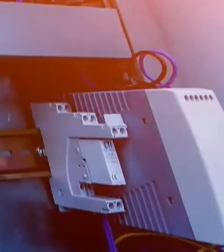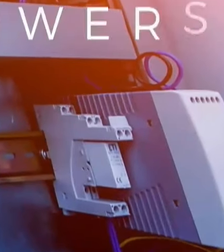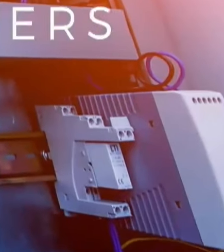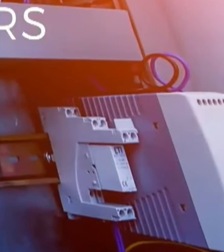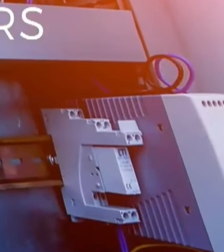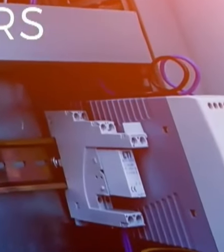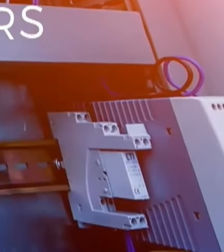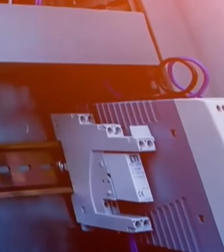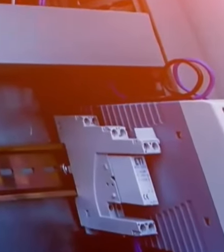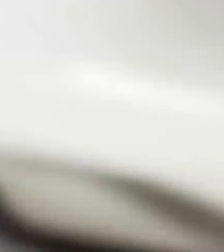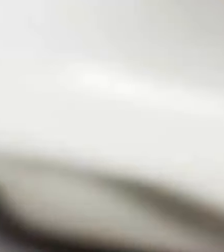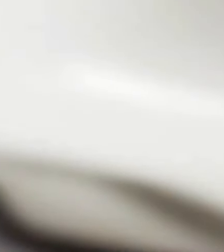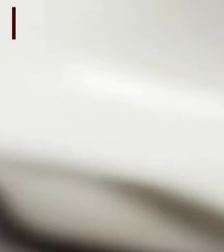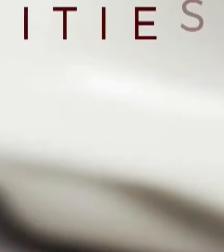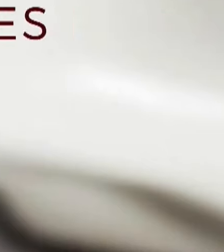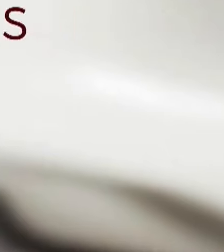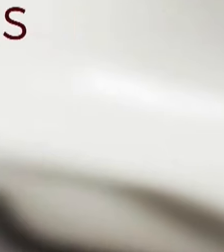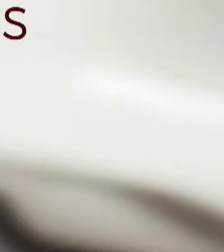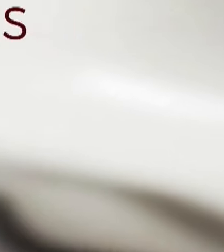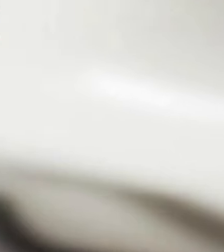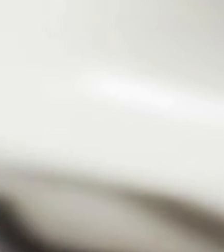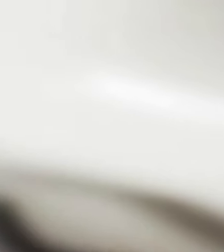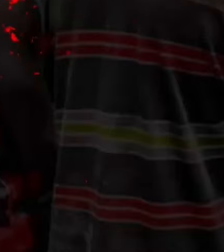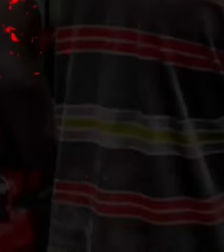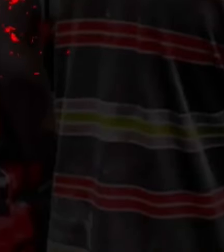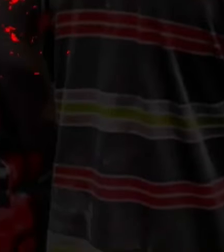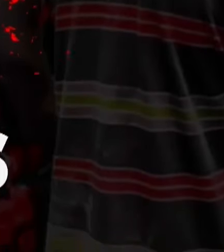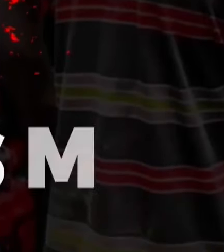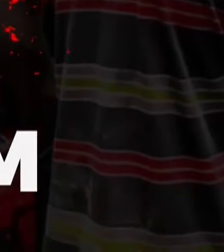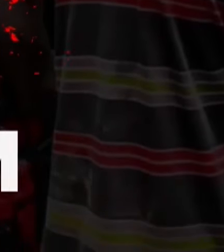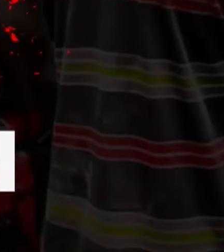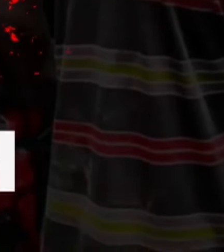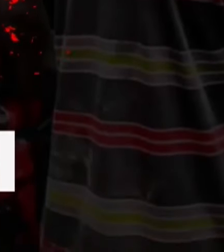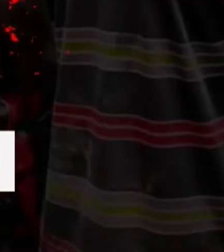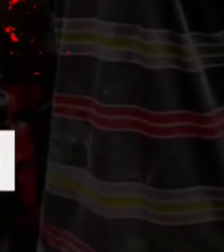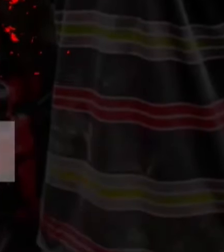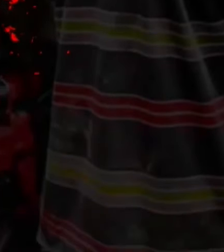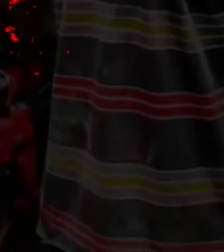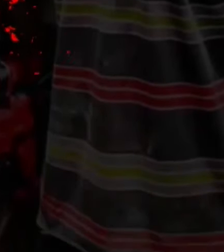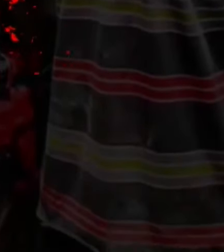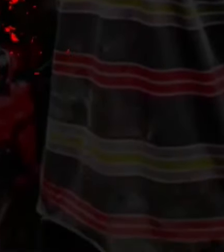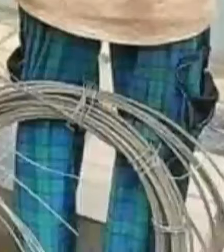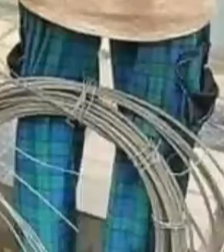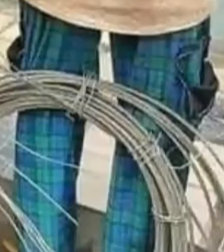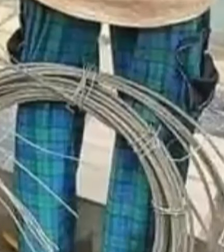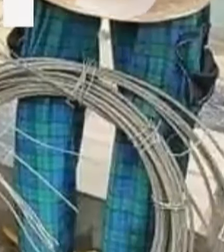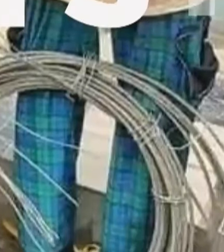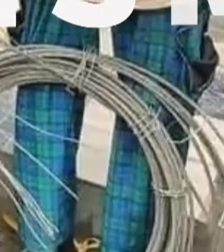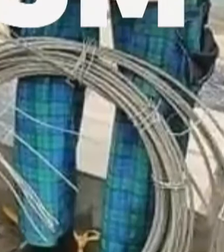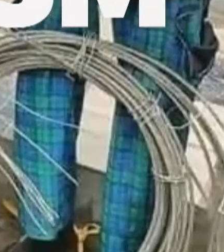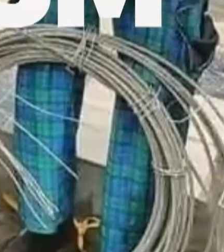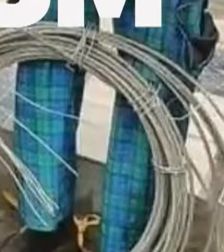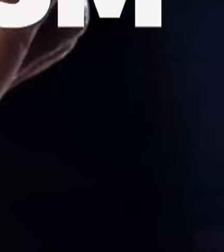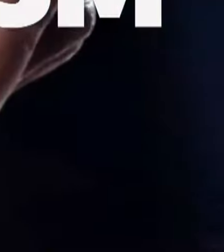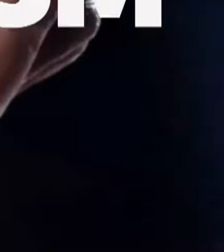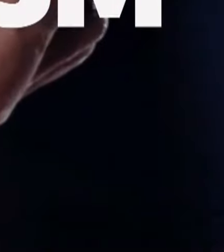electricity transmission towers, cables and other facilities to desist from this act of sabotage. Vandalism is